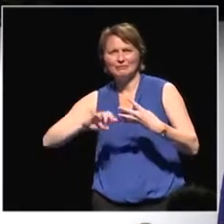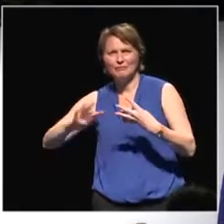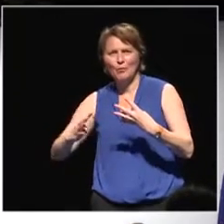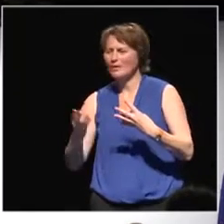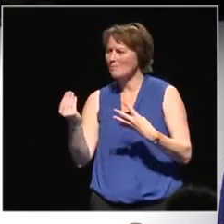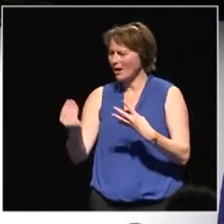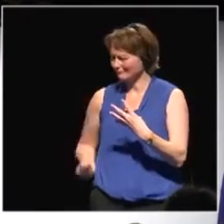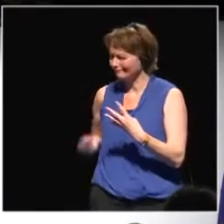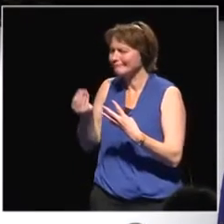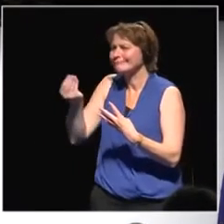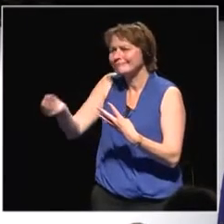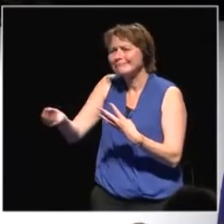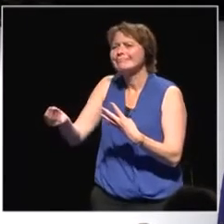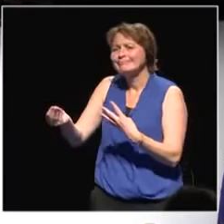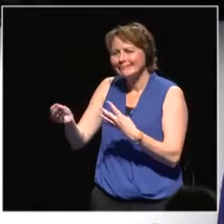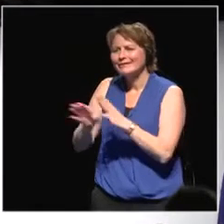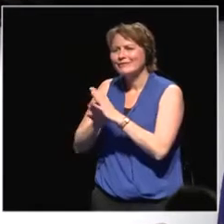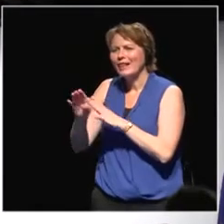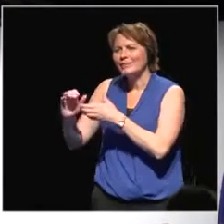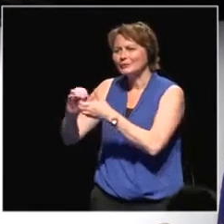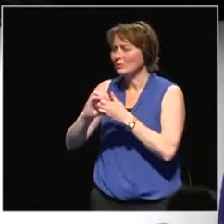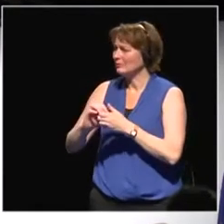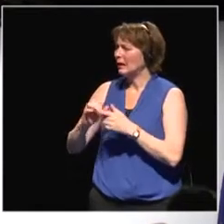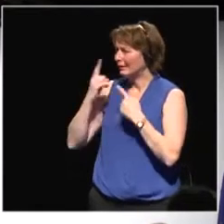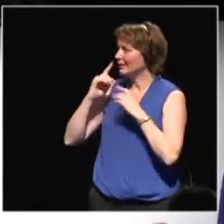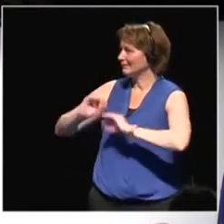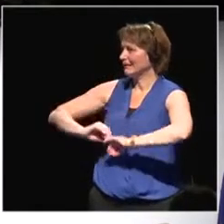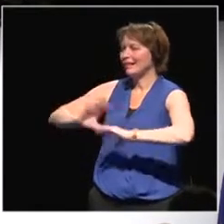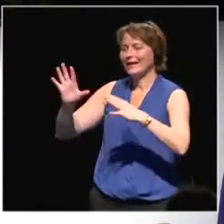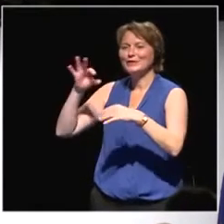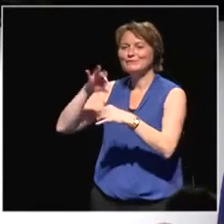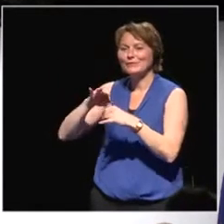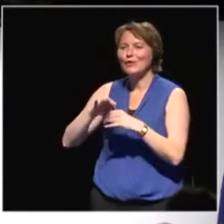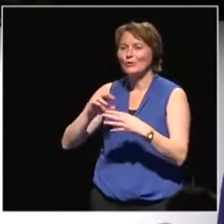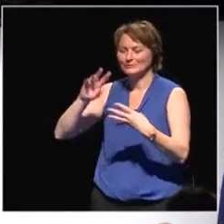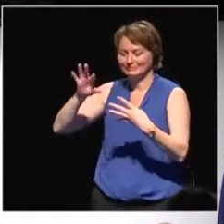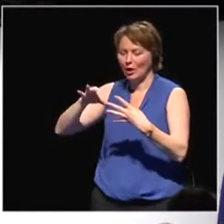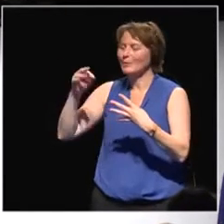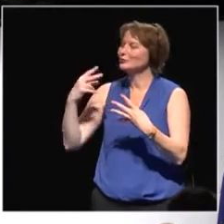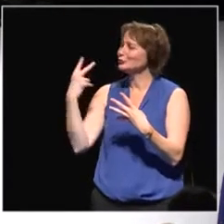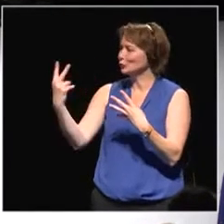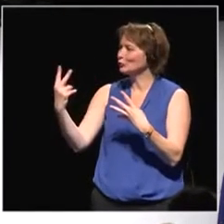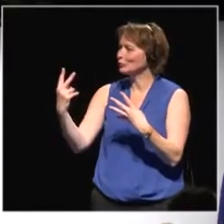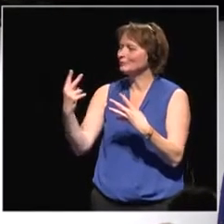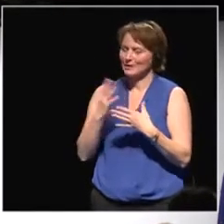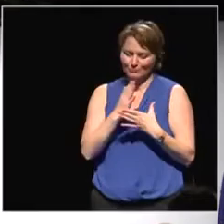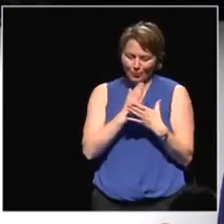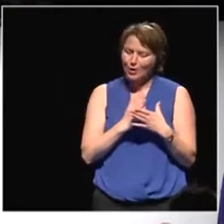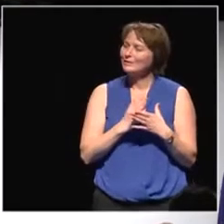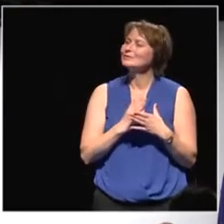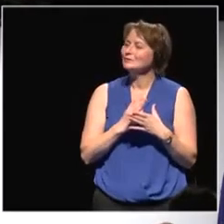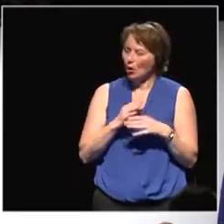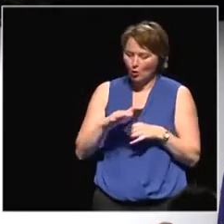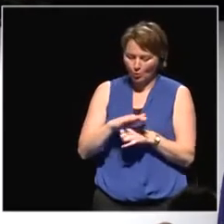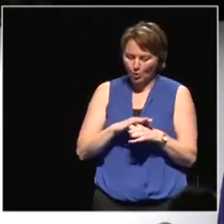But I mean certainly there was a clear vote for the option to be part of a local transition